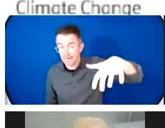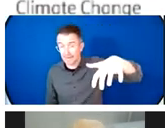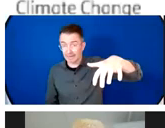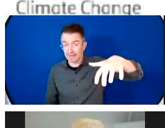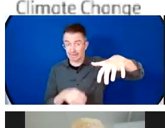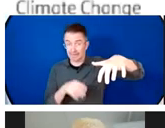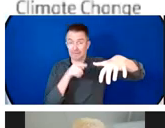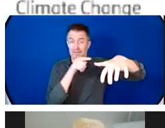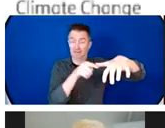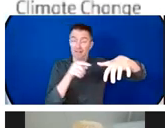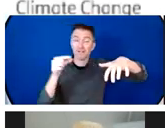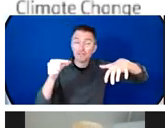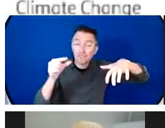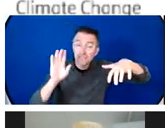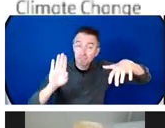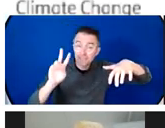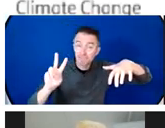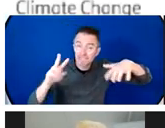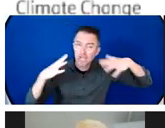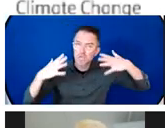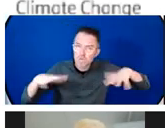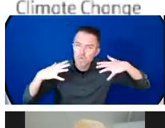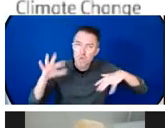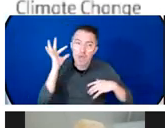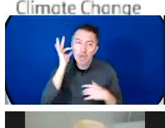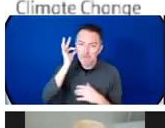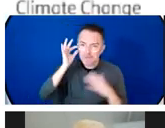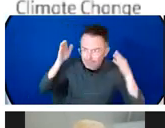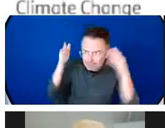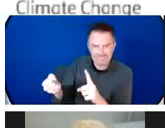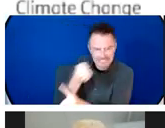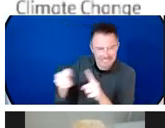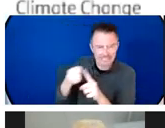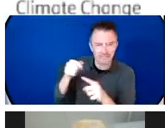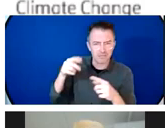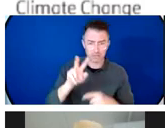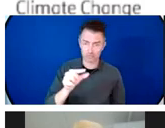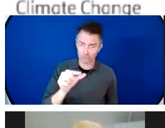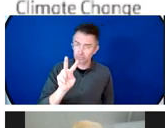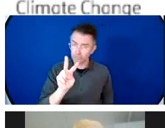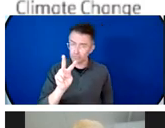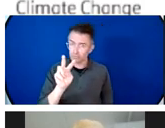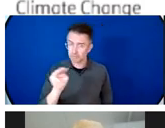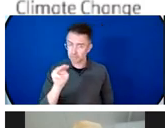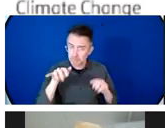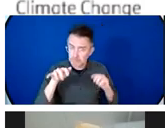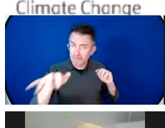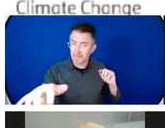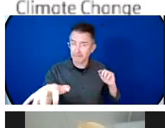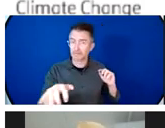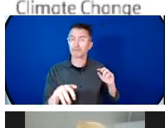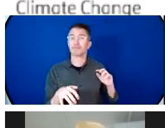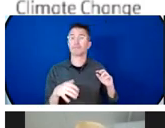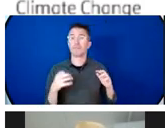seen through 2020. This has also negatively affected young people affecting their relationships